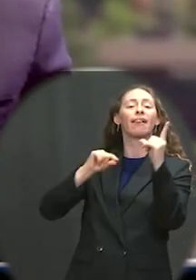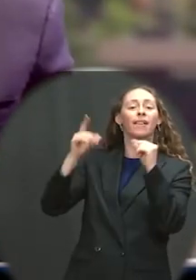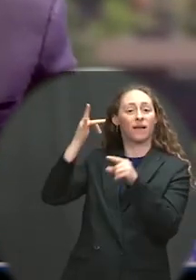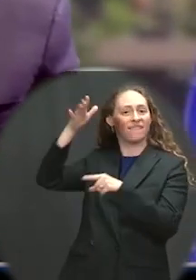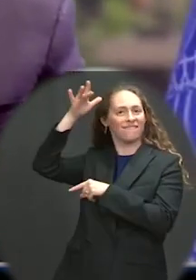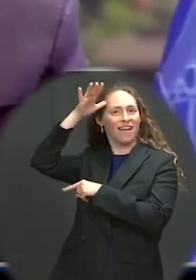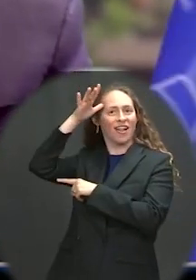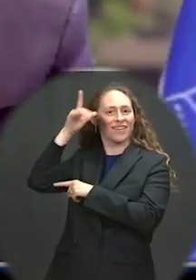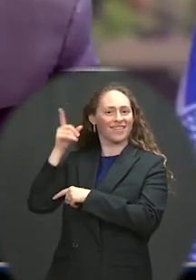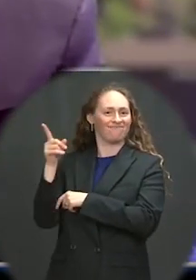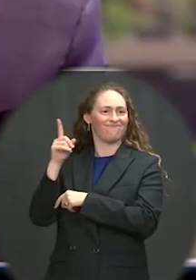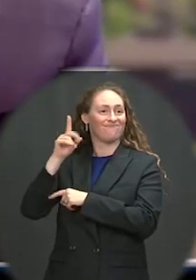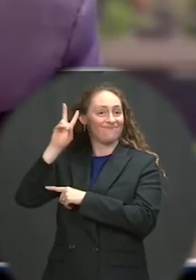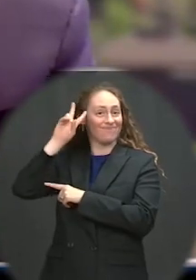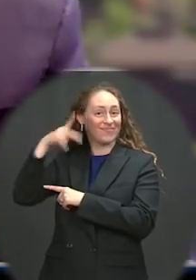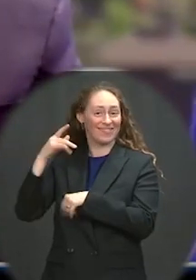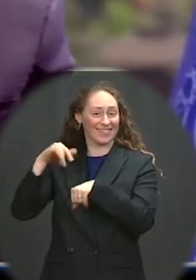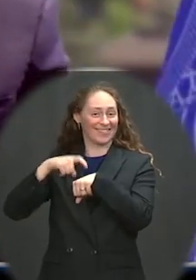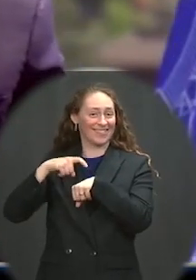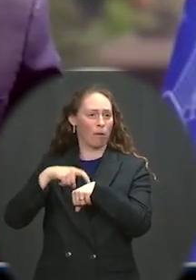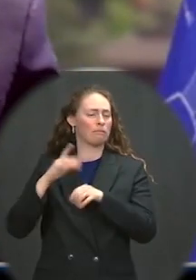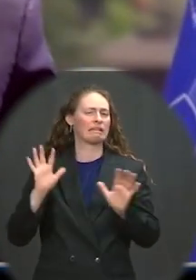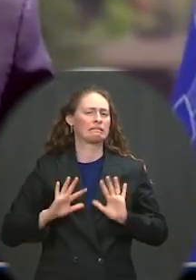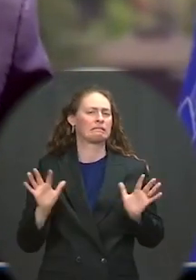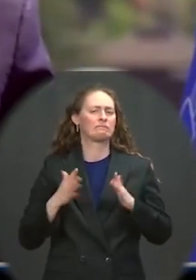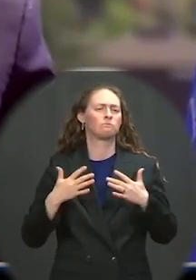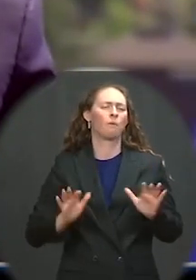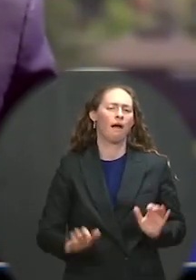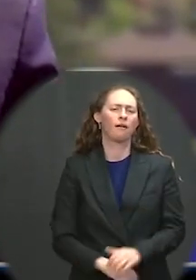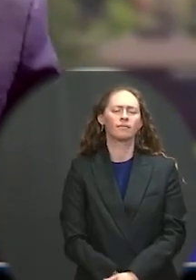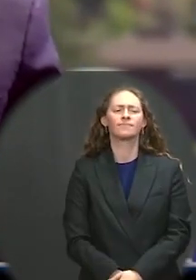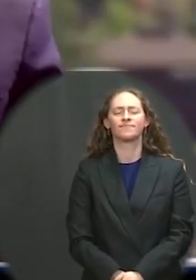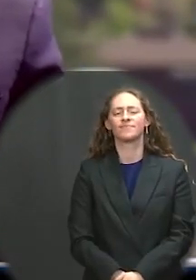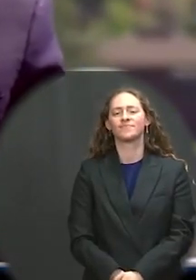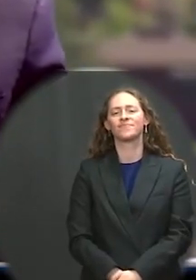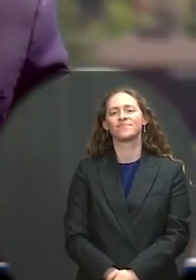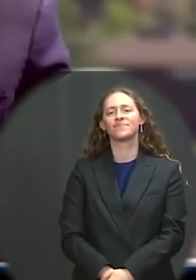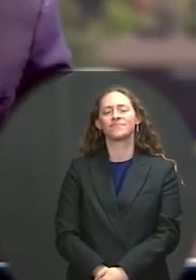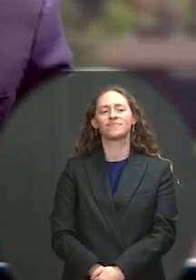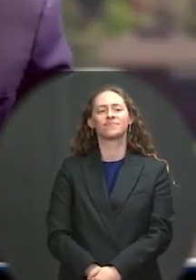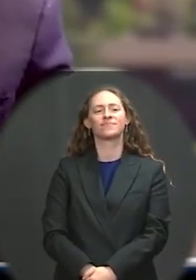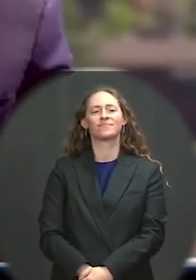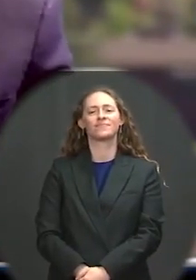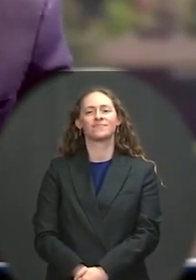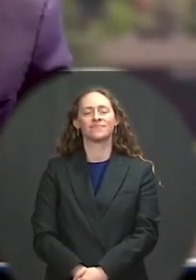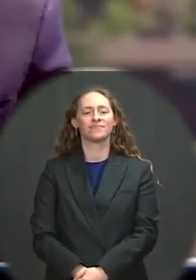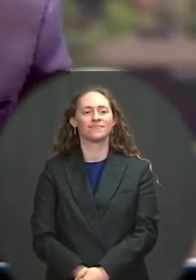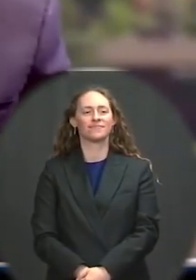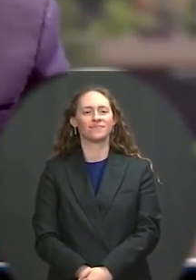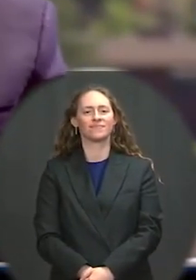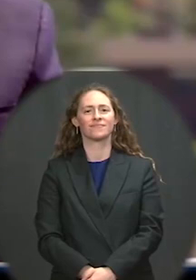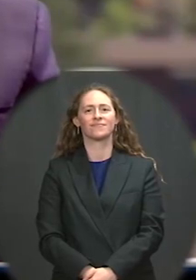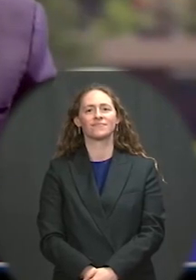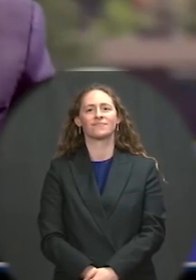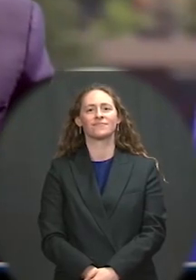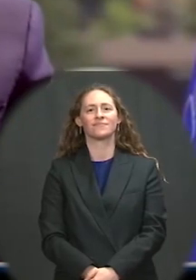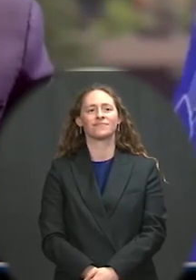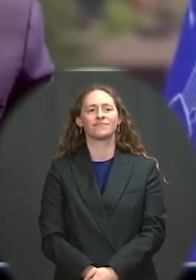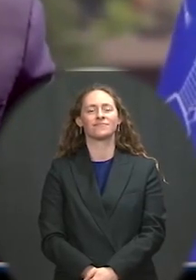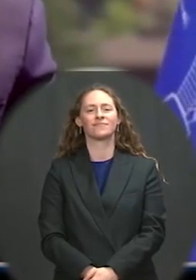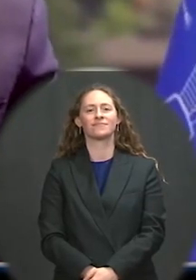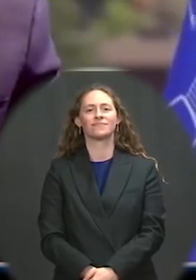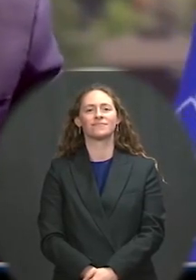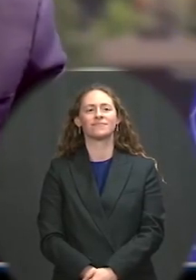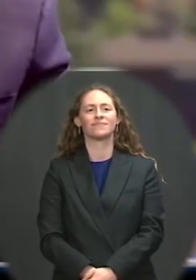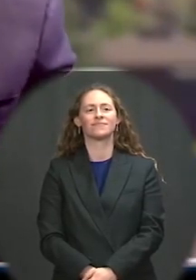now serves as my Coast Guard melee, Lieutenant Commander Jaina — now, I'm going to embarrass